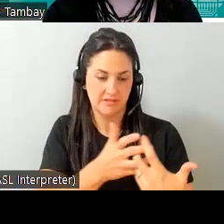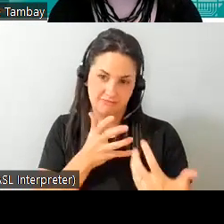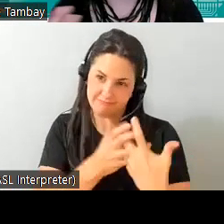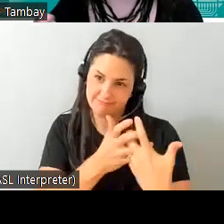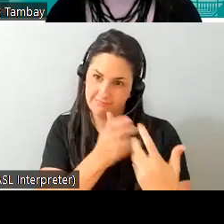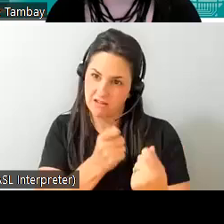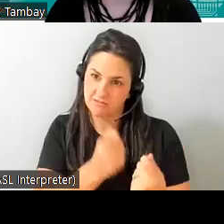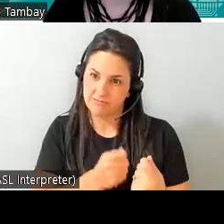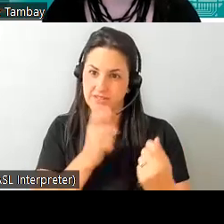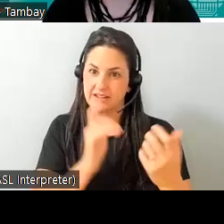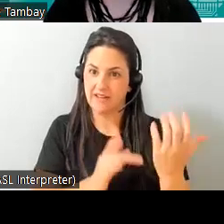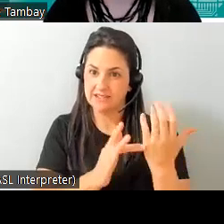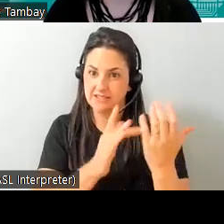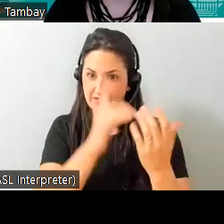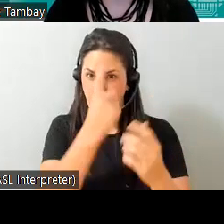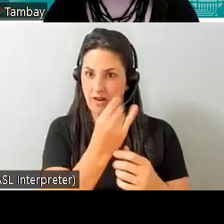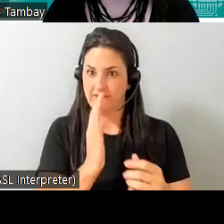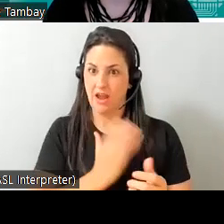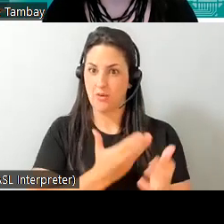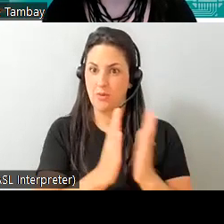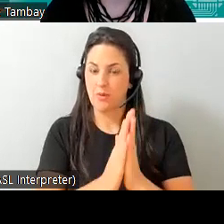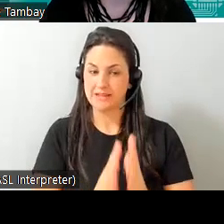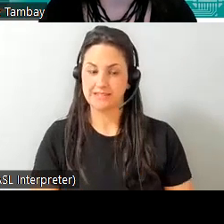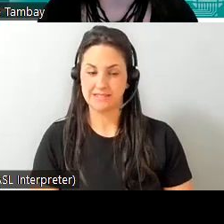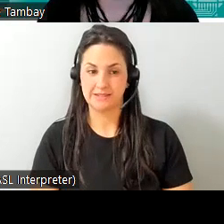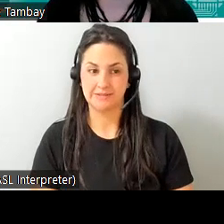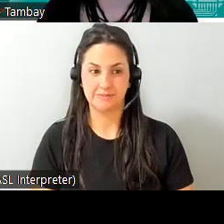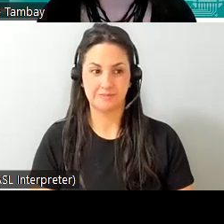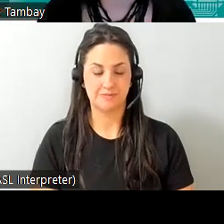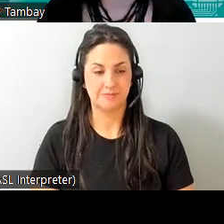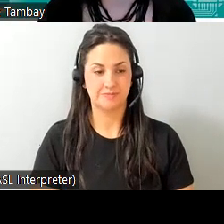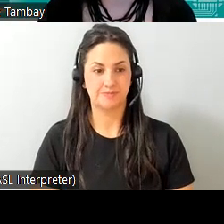of our requests um next slide